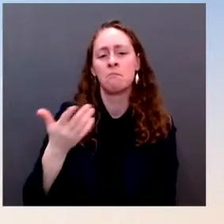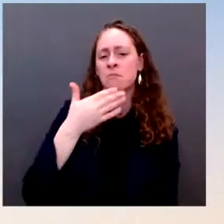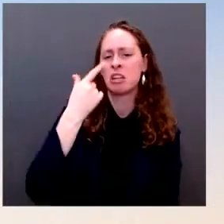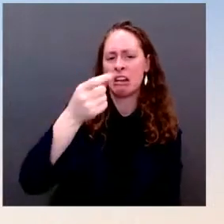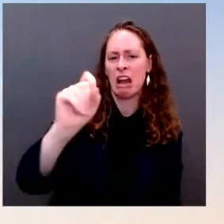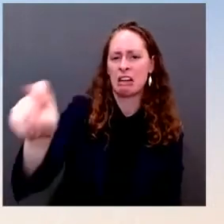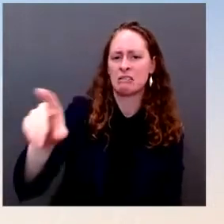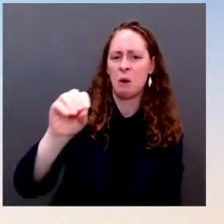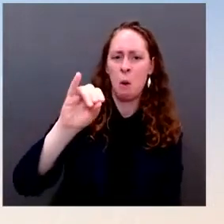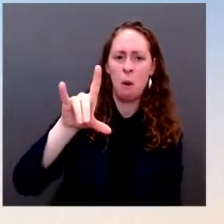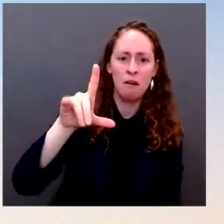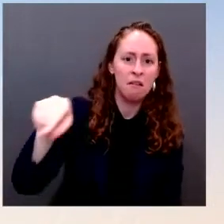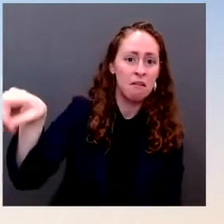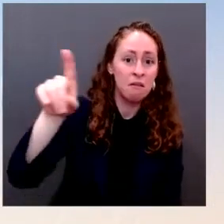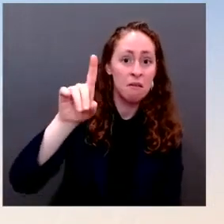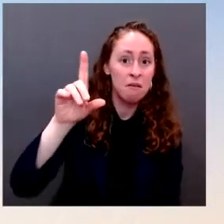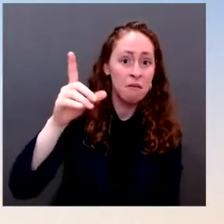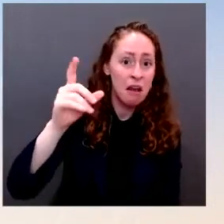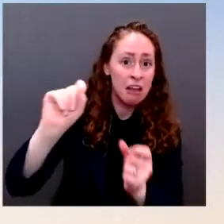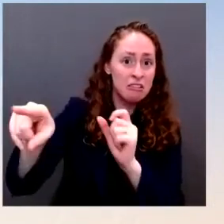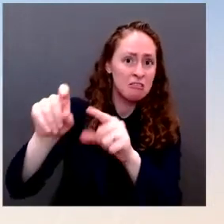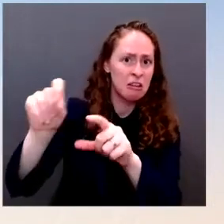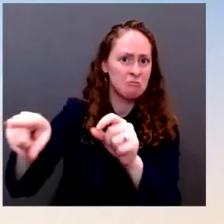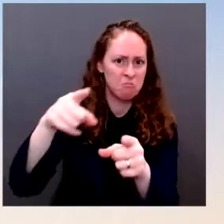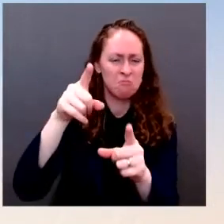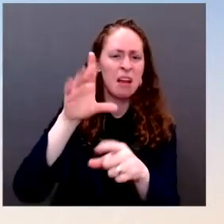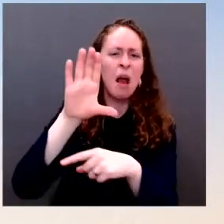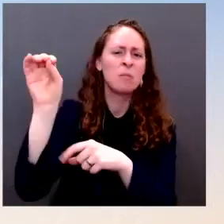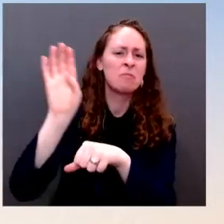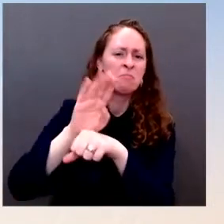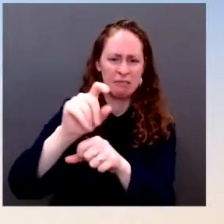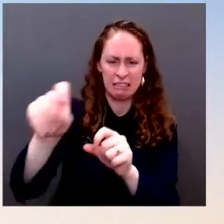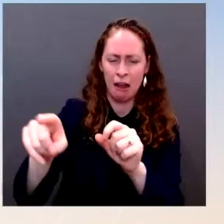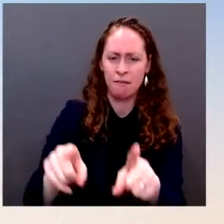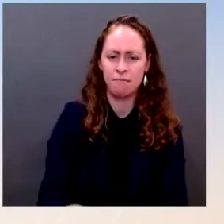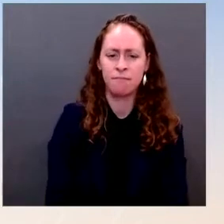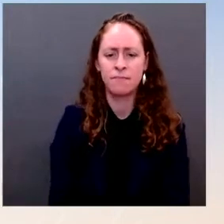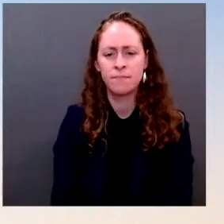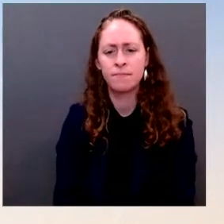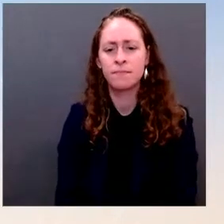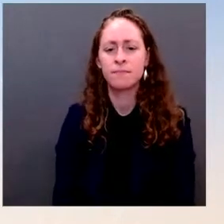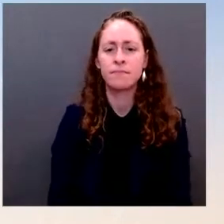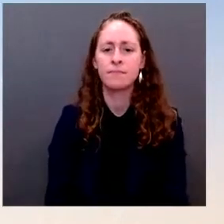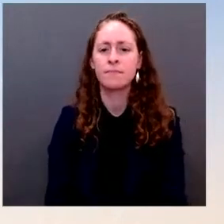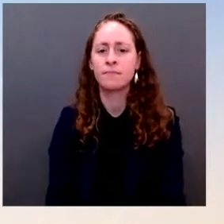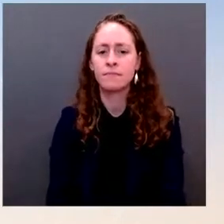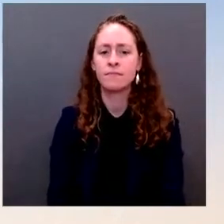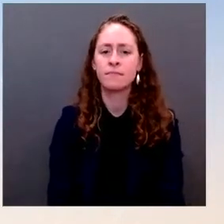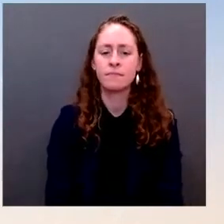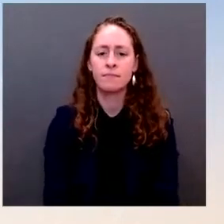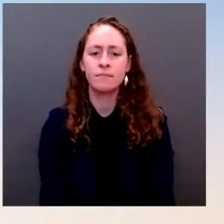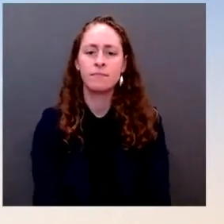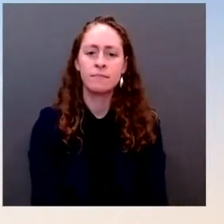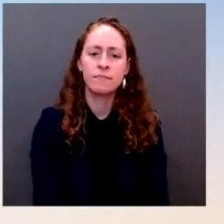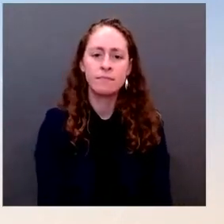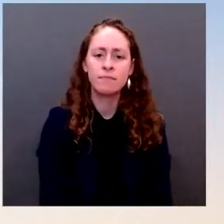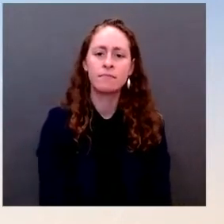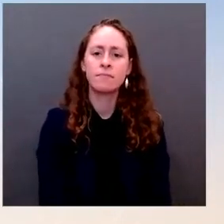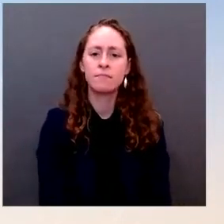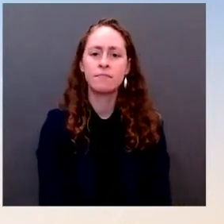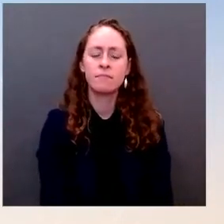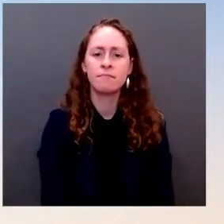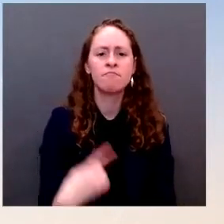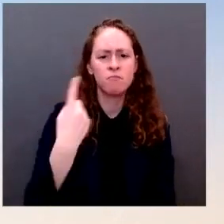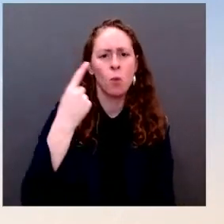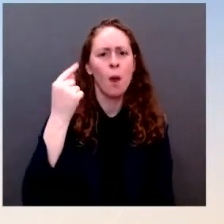consideration for increasing, for instance, LNG export licenses? Ms. You know, I don't have anything to preview for you in